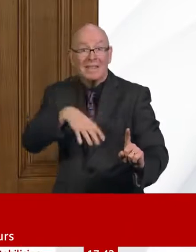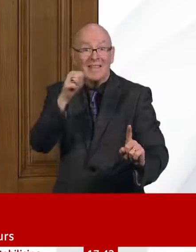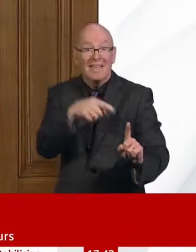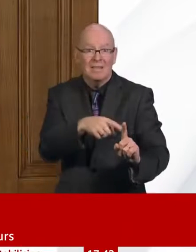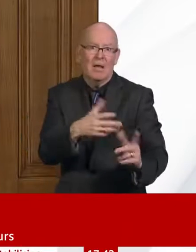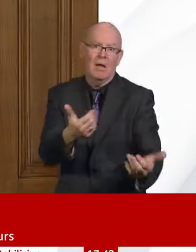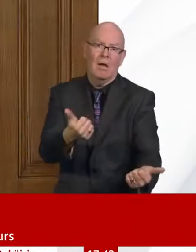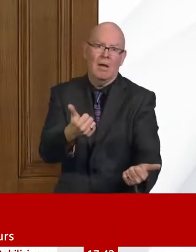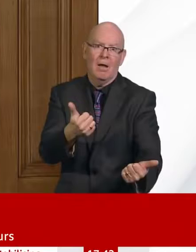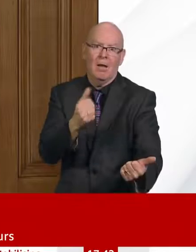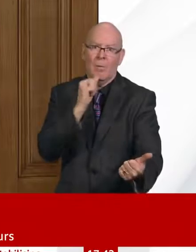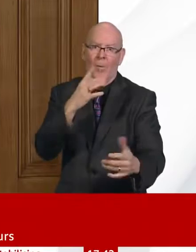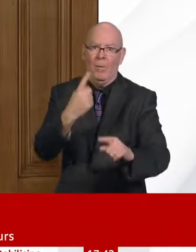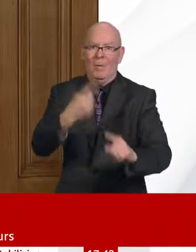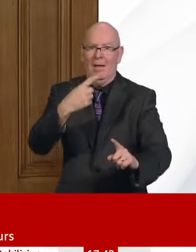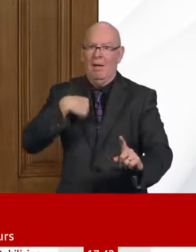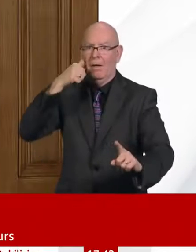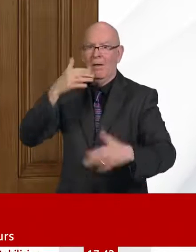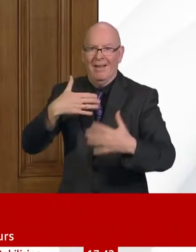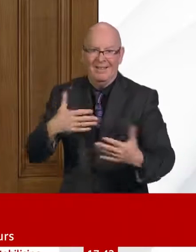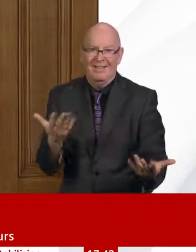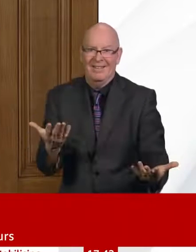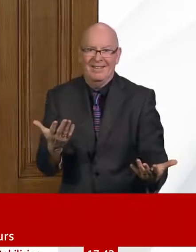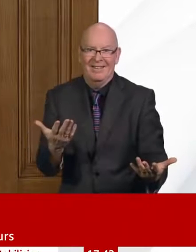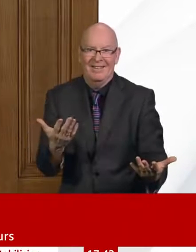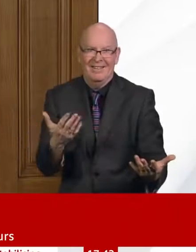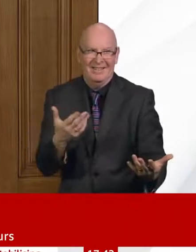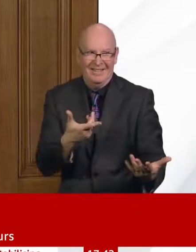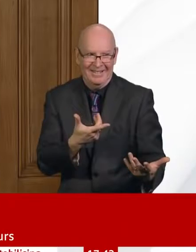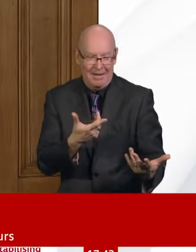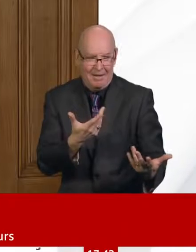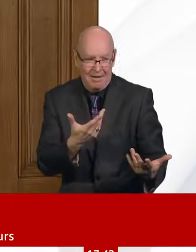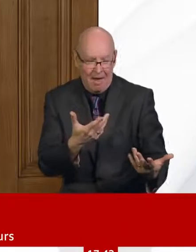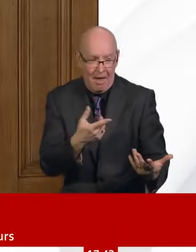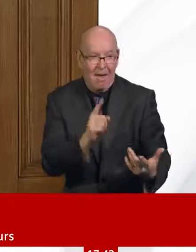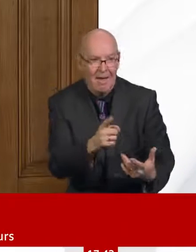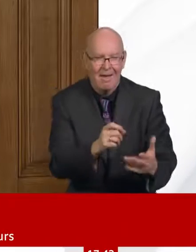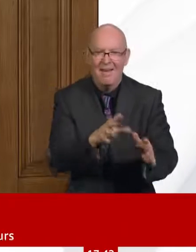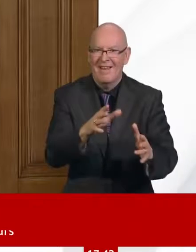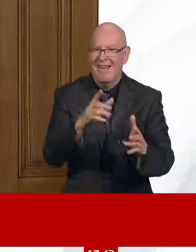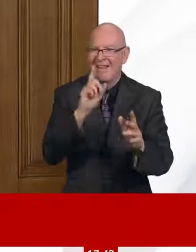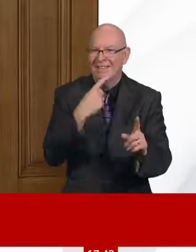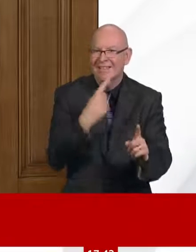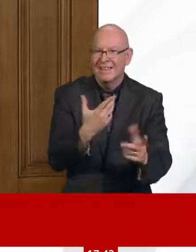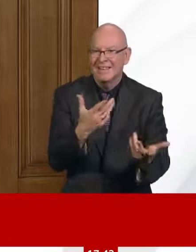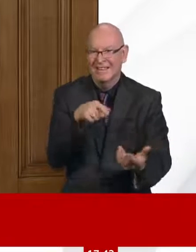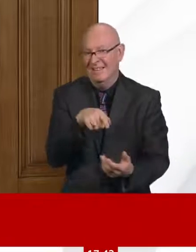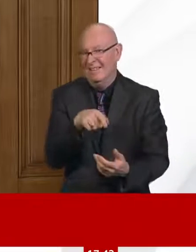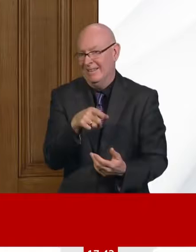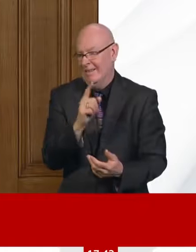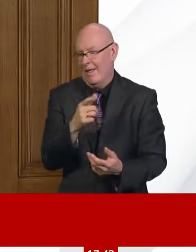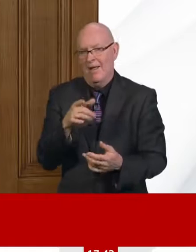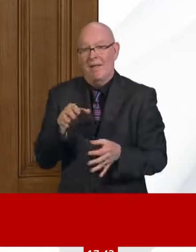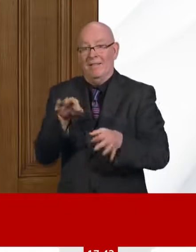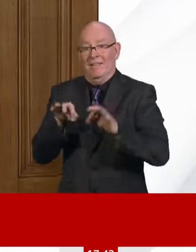so hard that every day, what we do, we do in all sincerity for the benefit of the population. And yes, of course, we